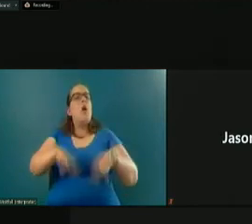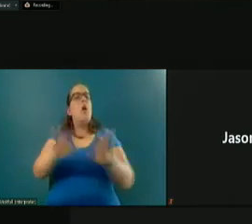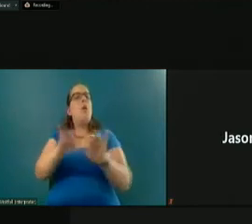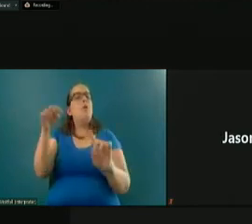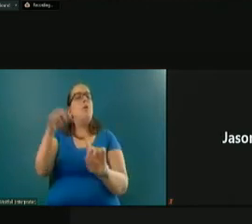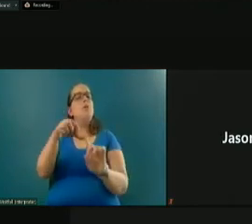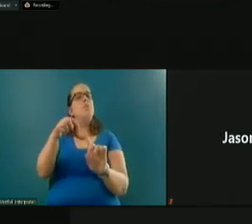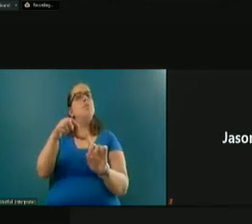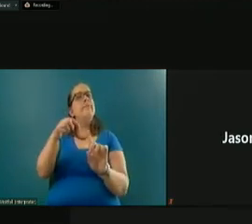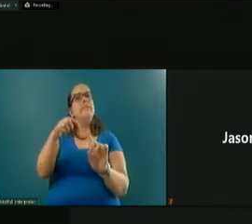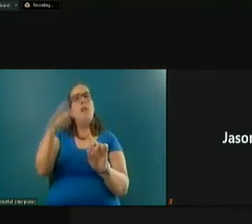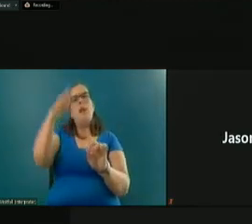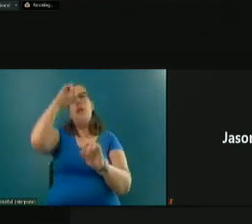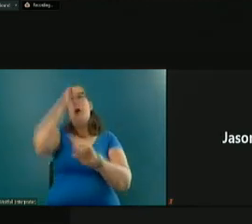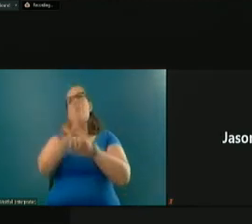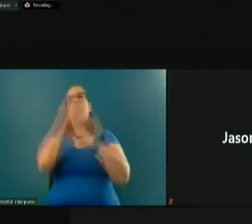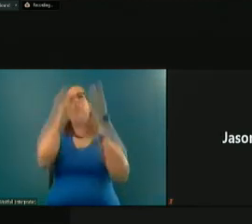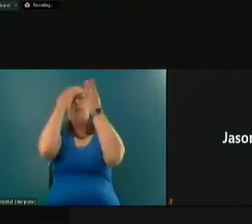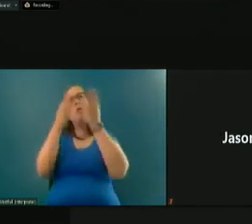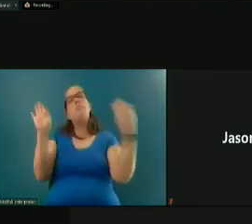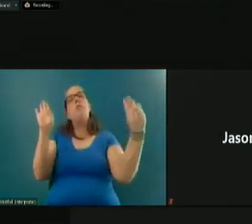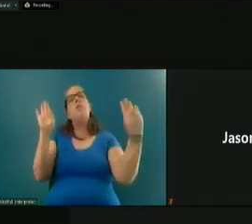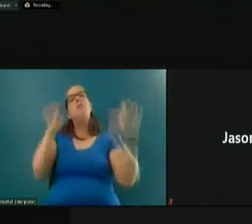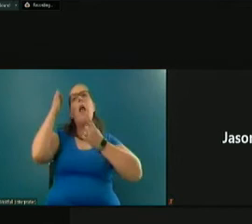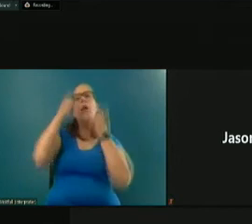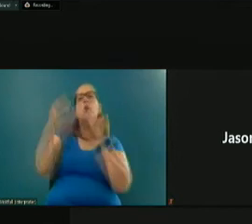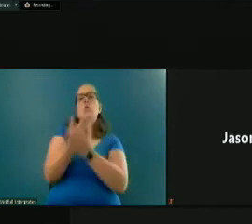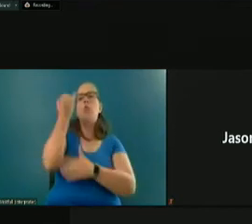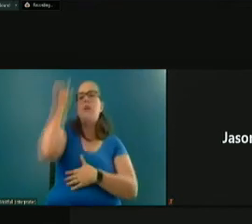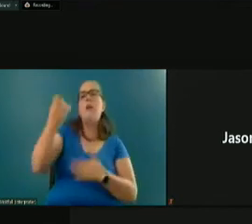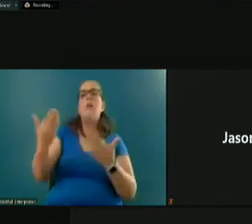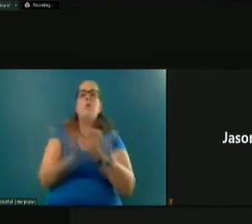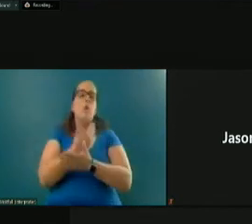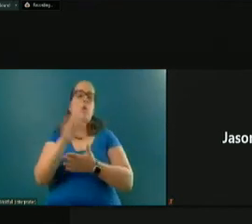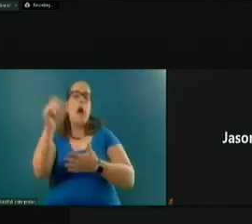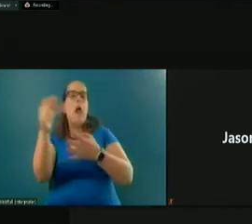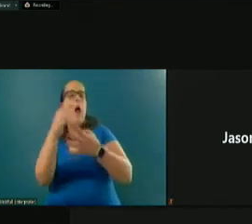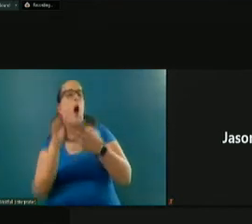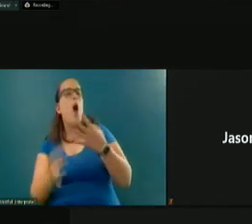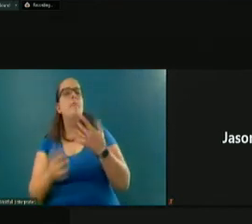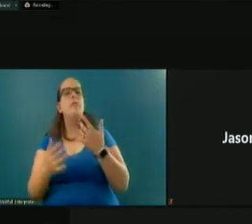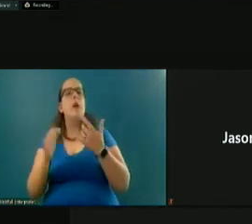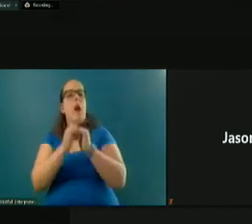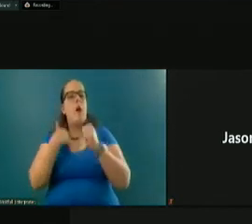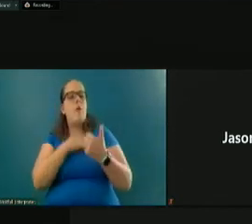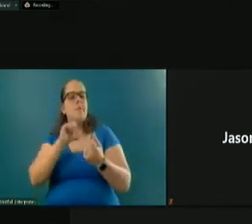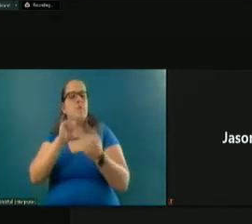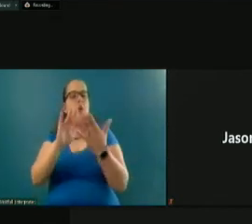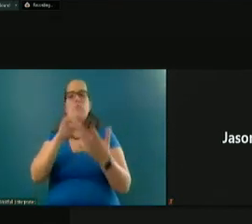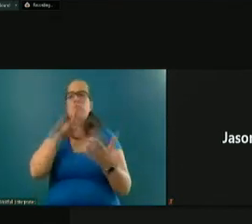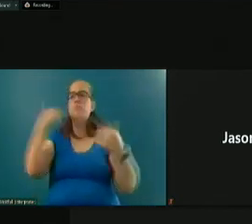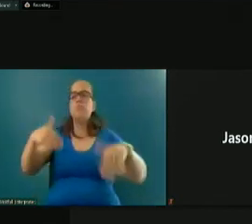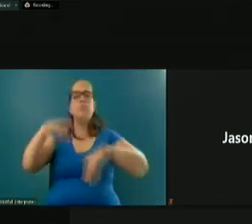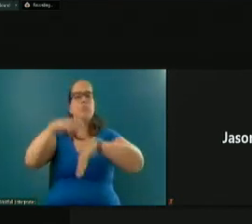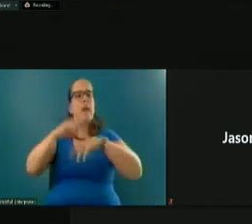mindset and the openness to consider new ideas, new alternatives for how we address the historic times and issues that we're currently facing